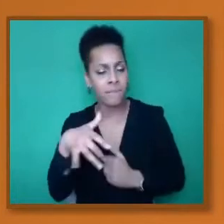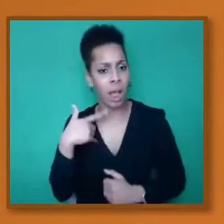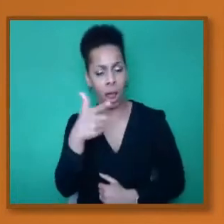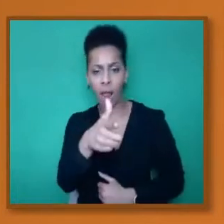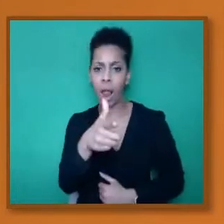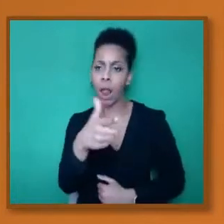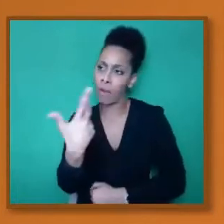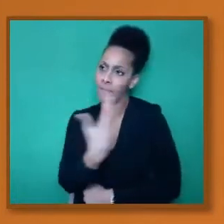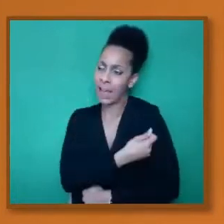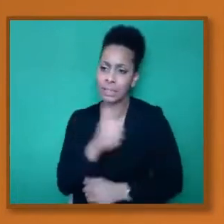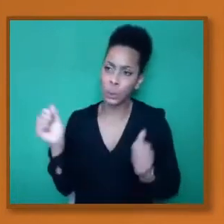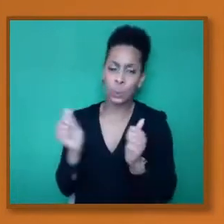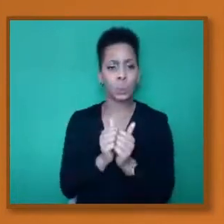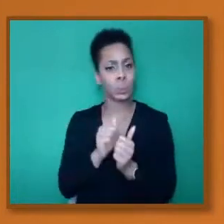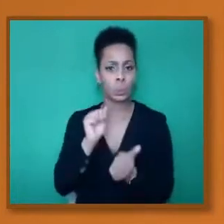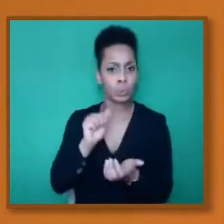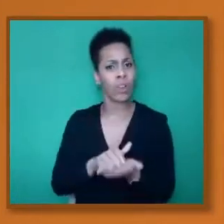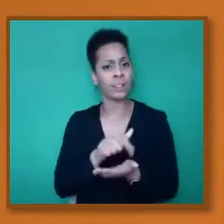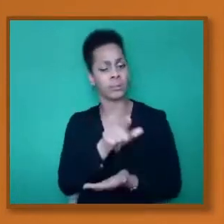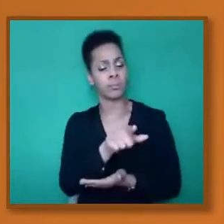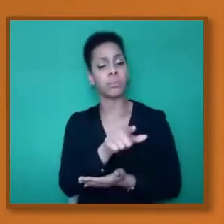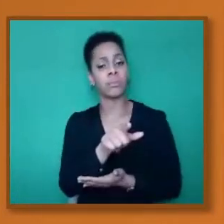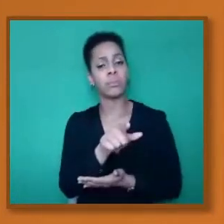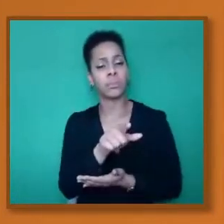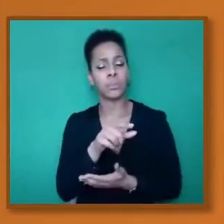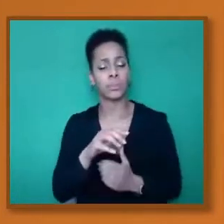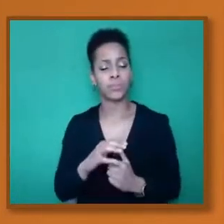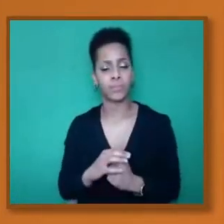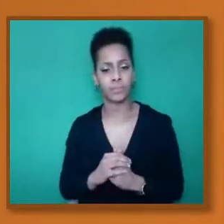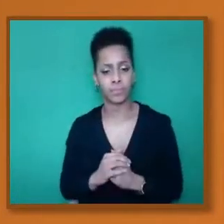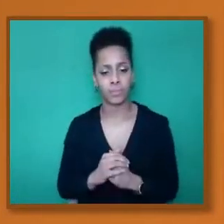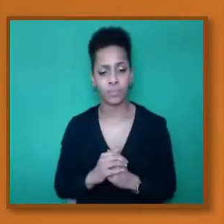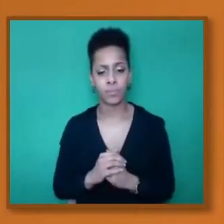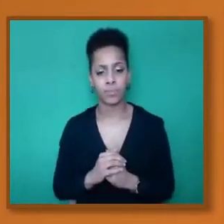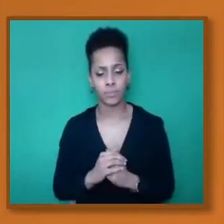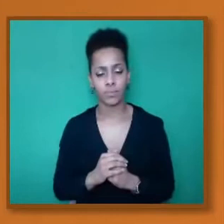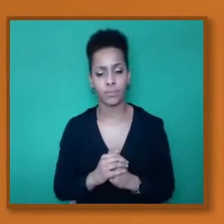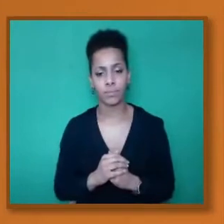So I just wanted to illustrate that point based on what you had said.